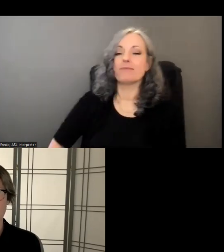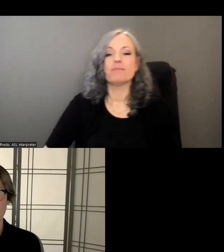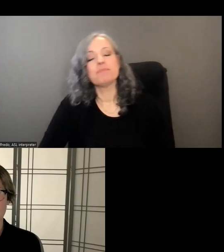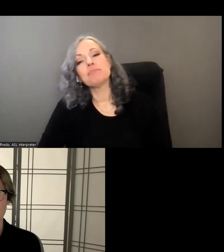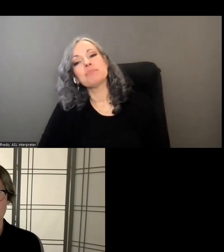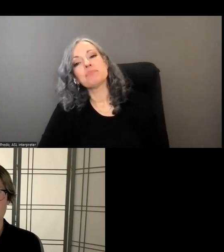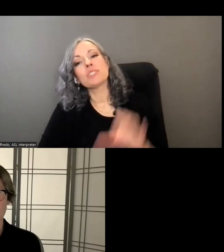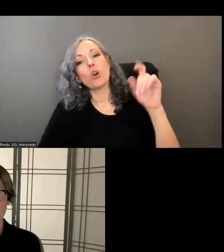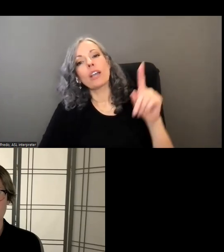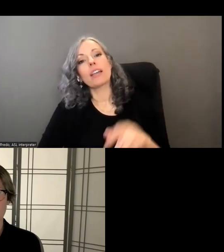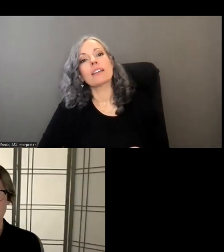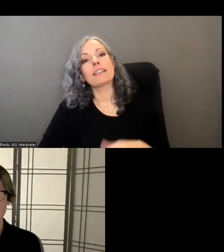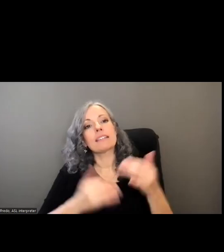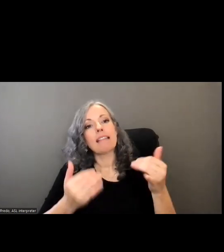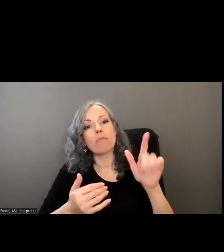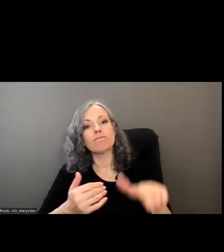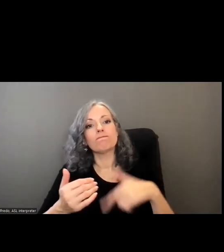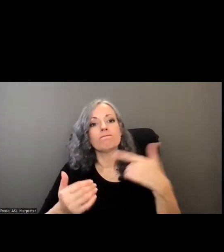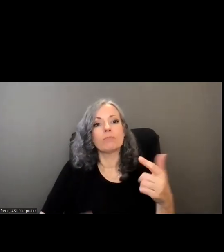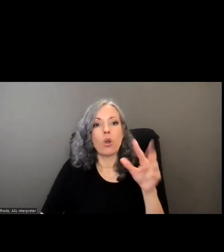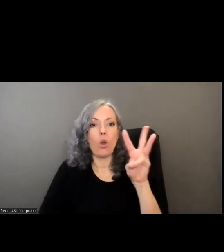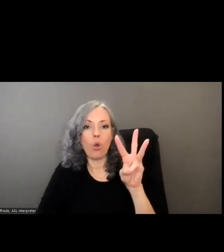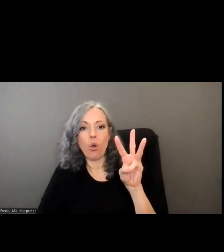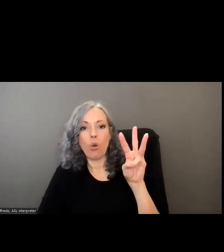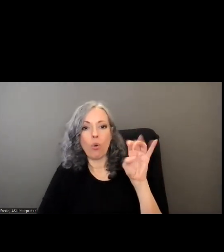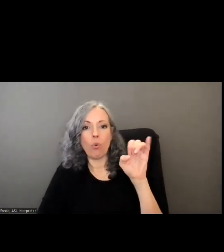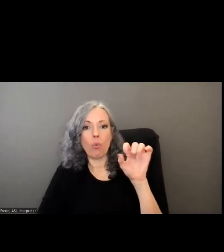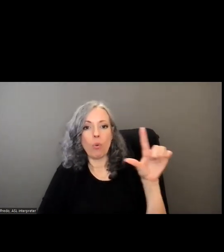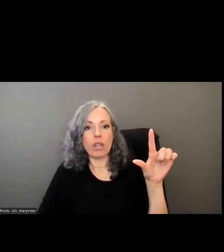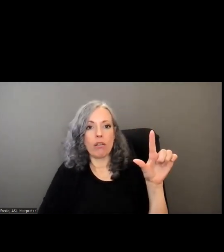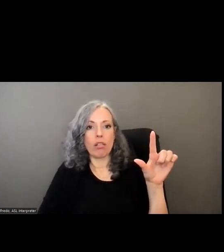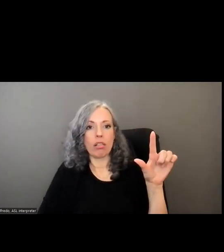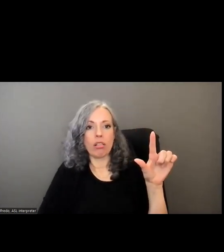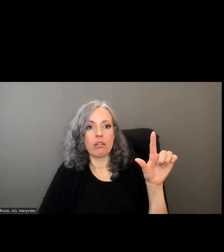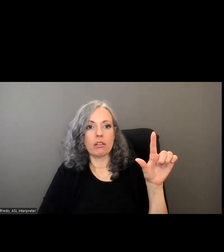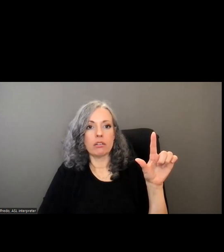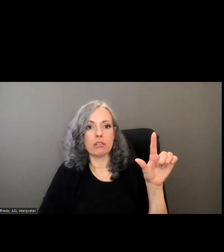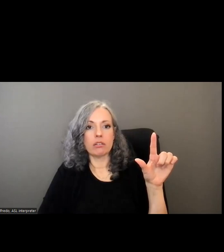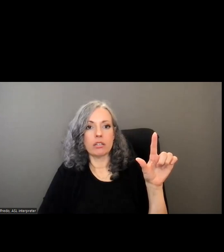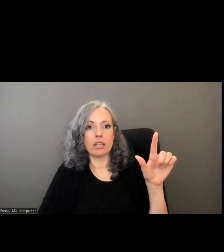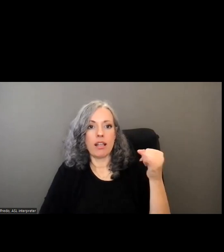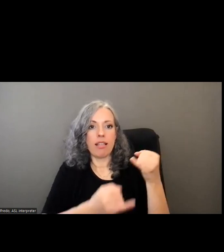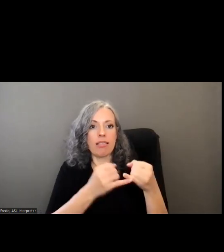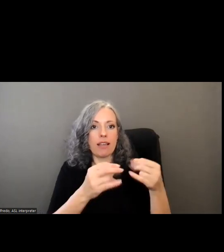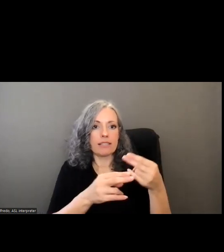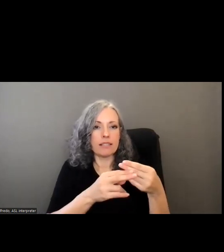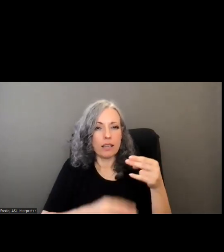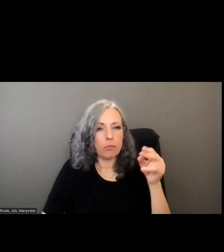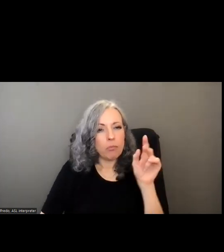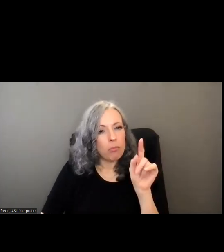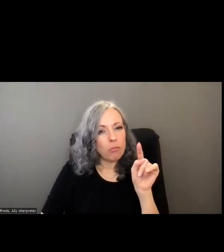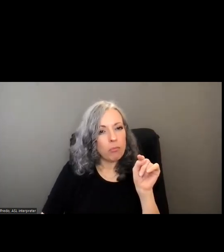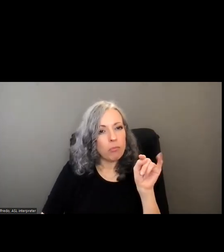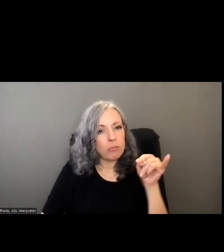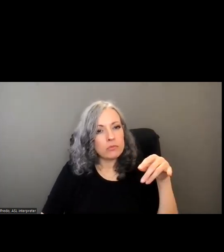okay let's go over to will tips now we're going to unmute you and if you'd like to ask your question thank you good